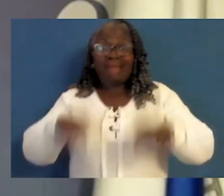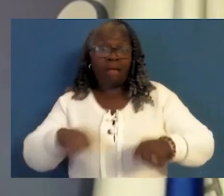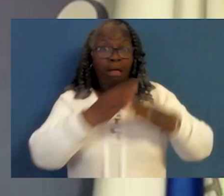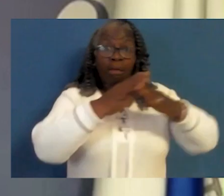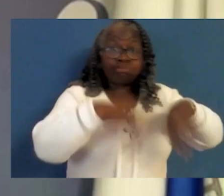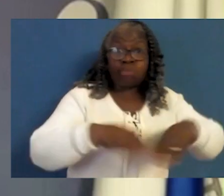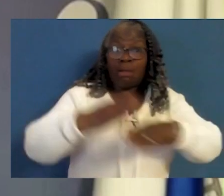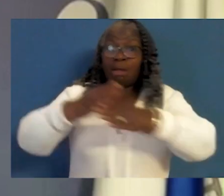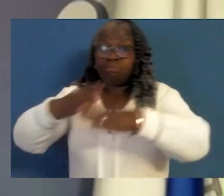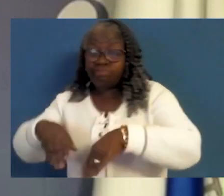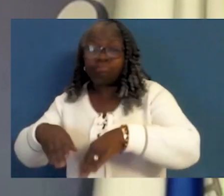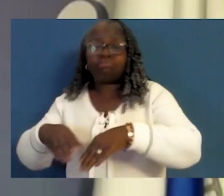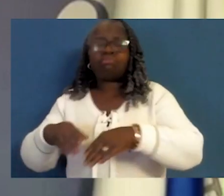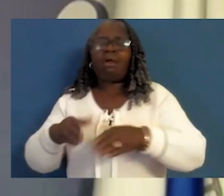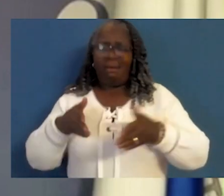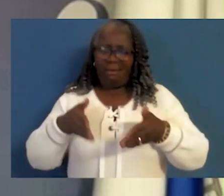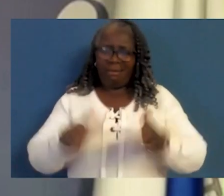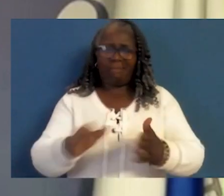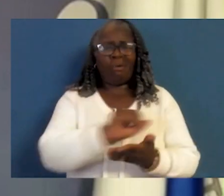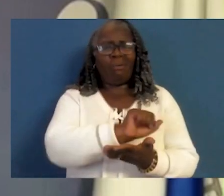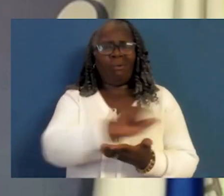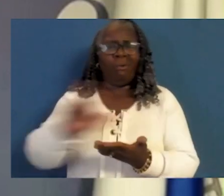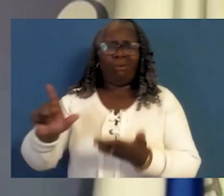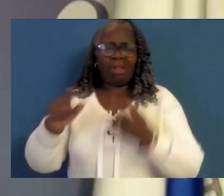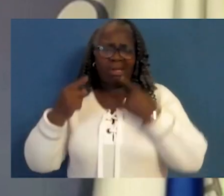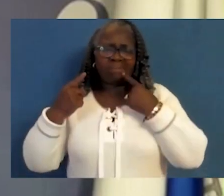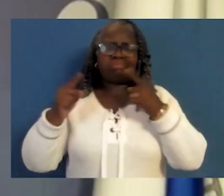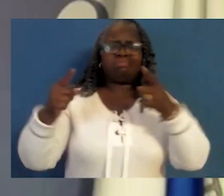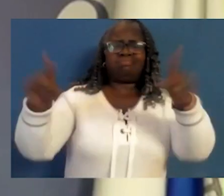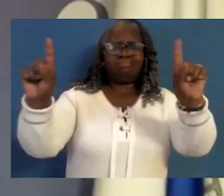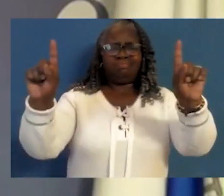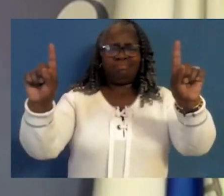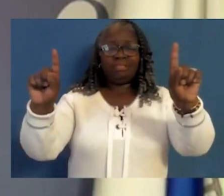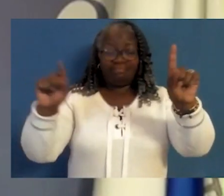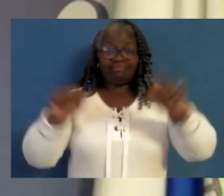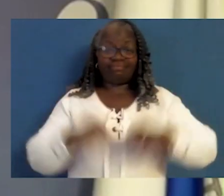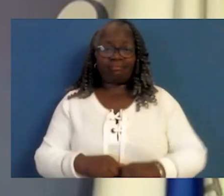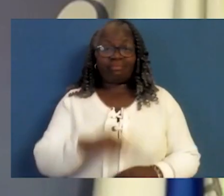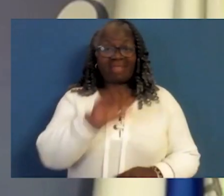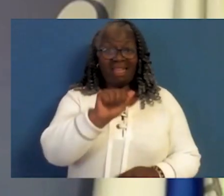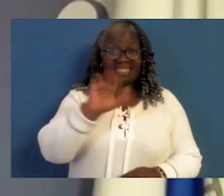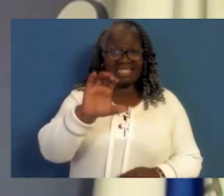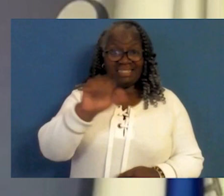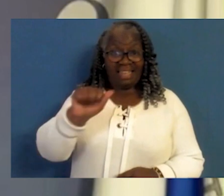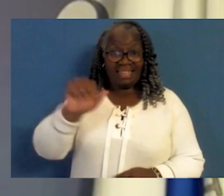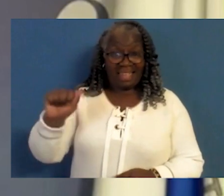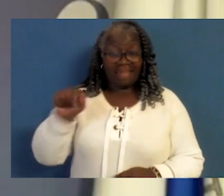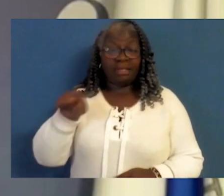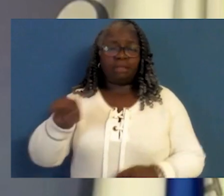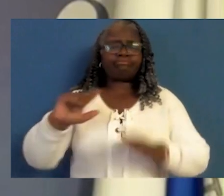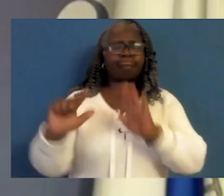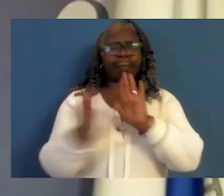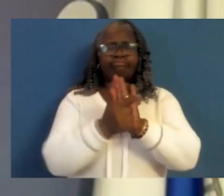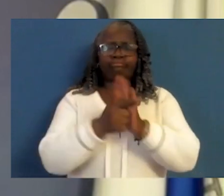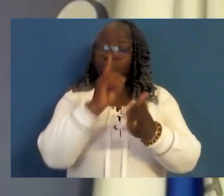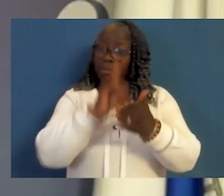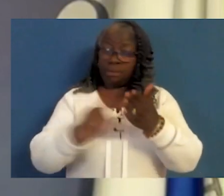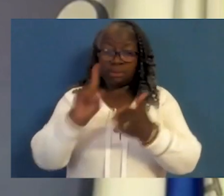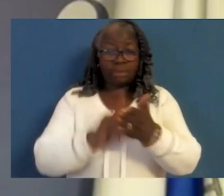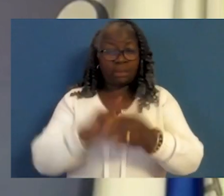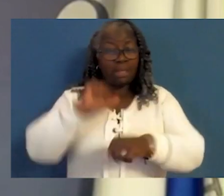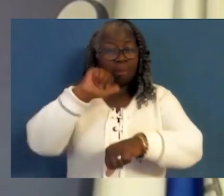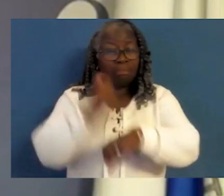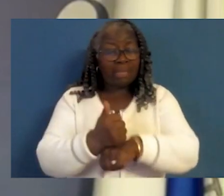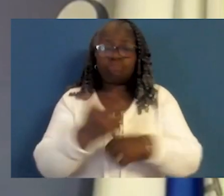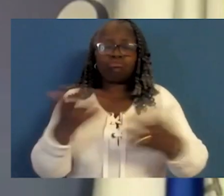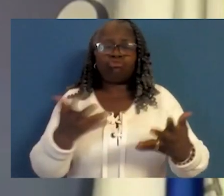break down barriers and allow everyone to reach their fullest potential. The ACAA just prohibits discrimination based